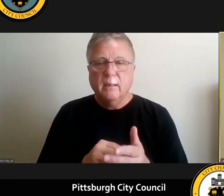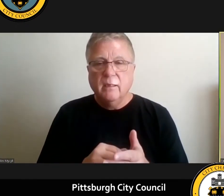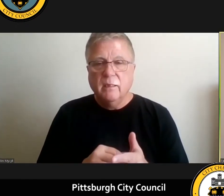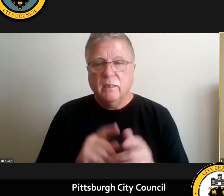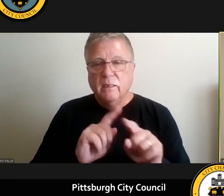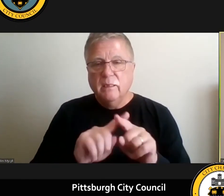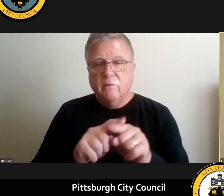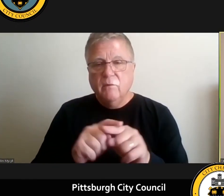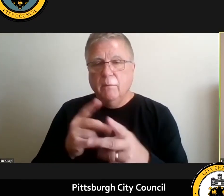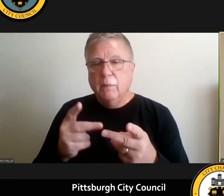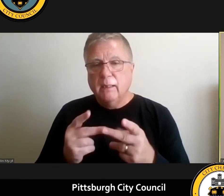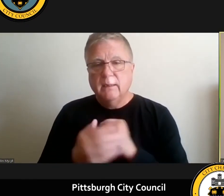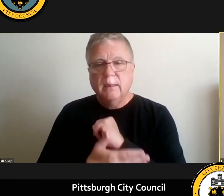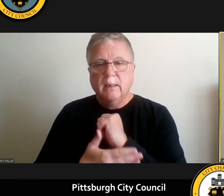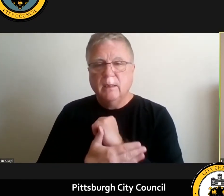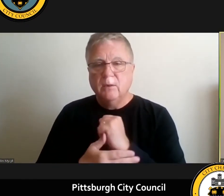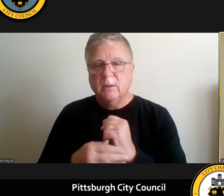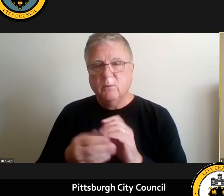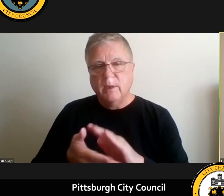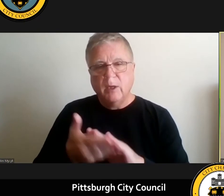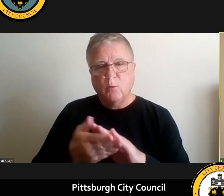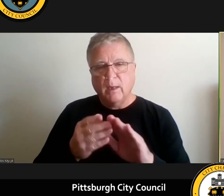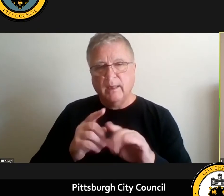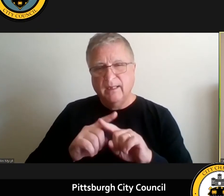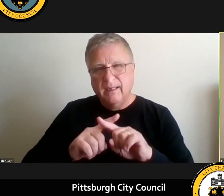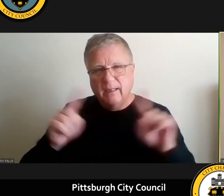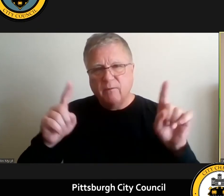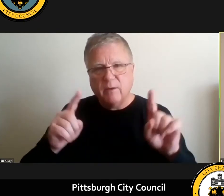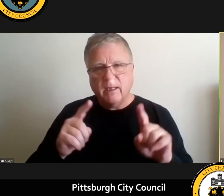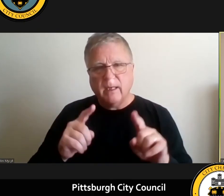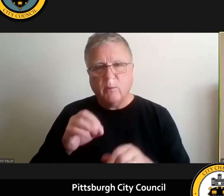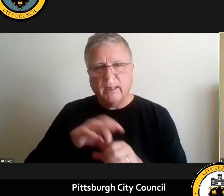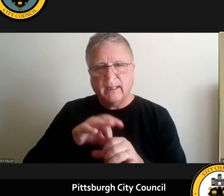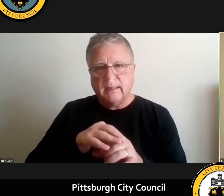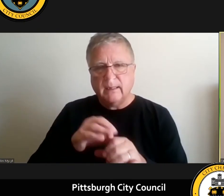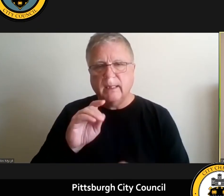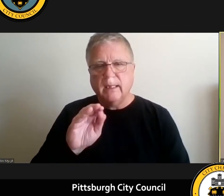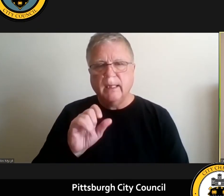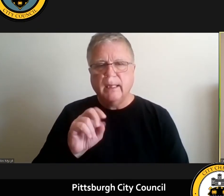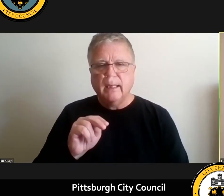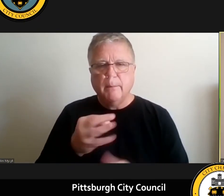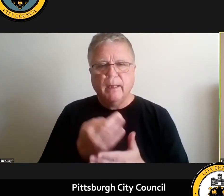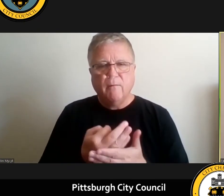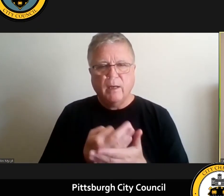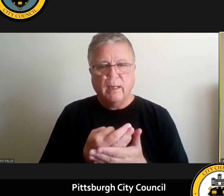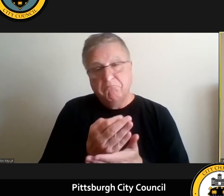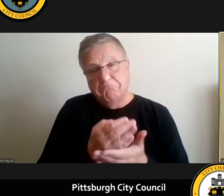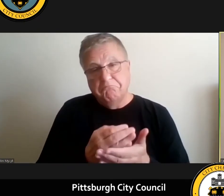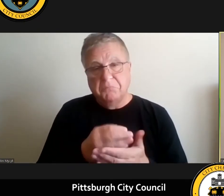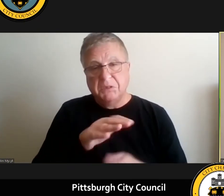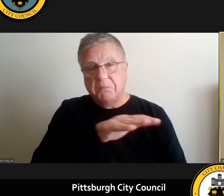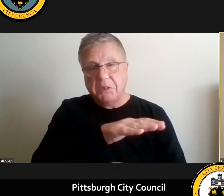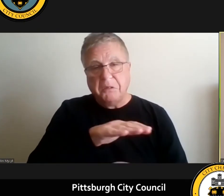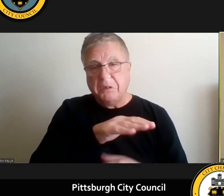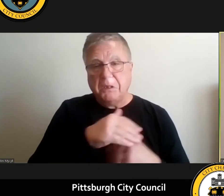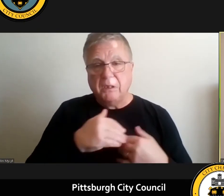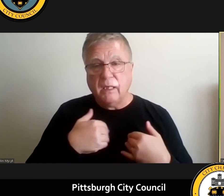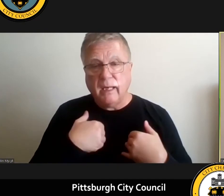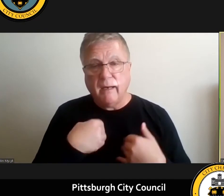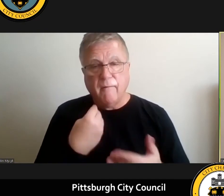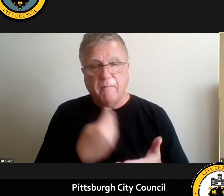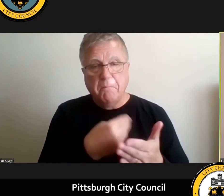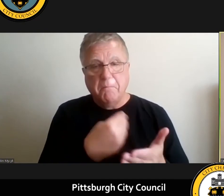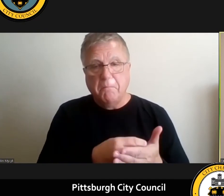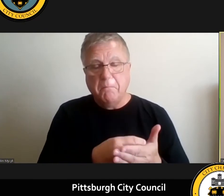country run things very differently in terms of elections and campaign finance some places have uh uh monies for